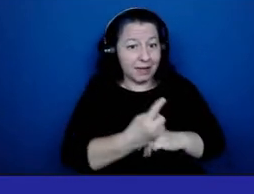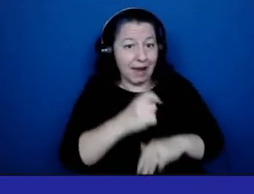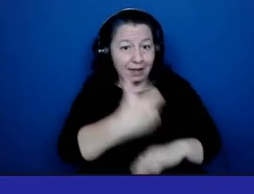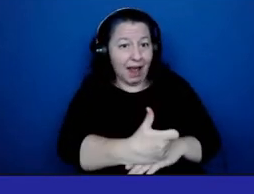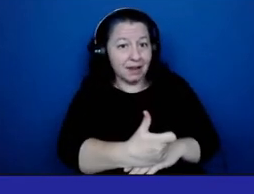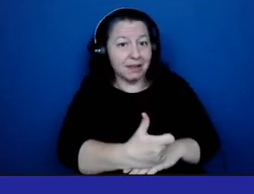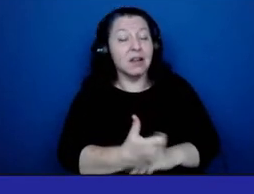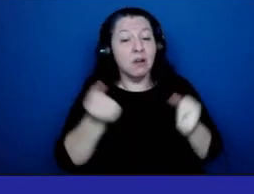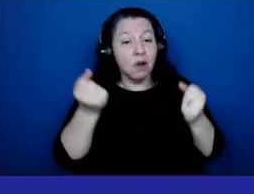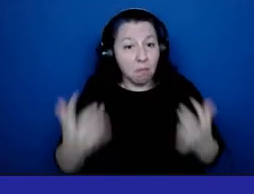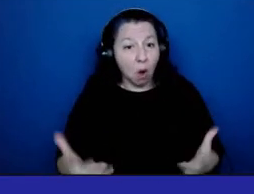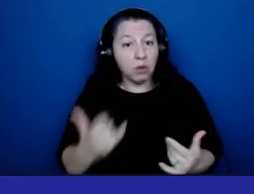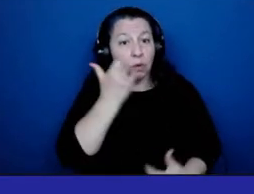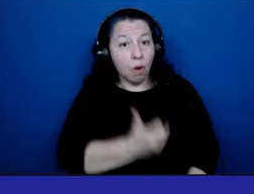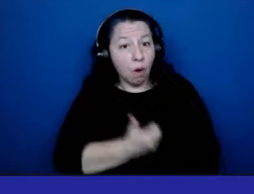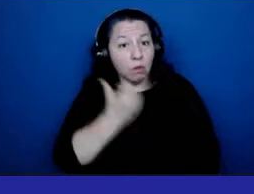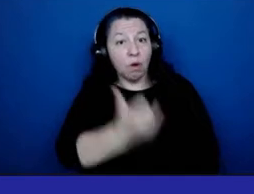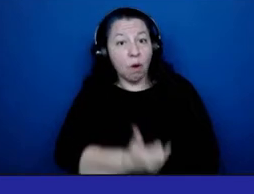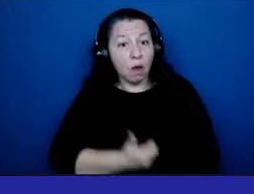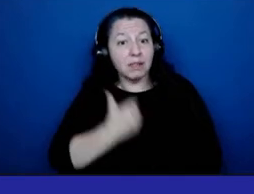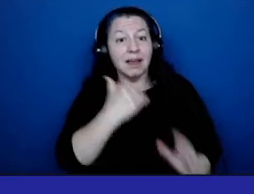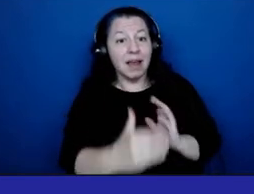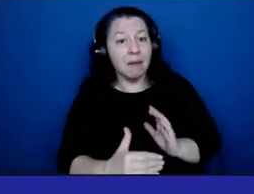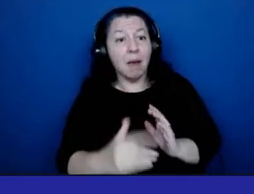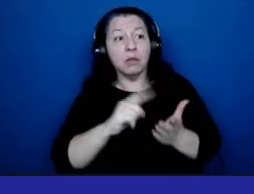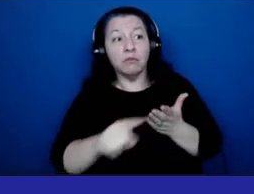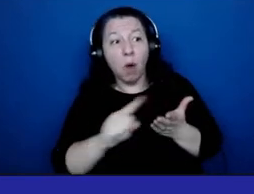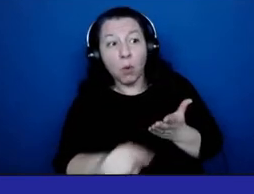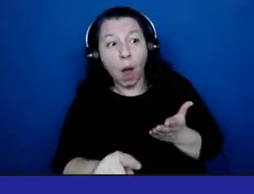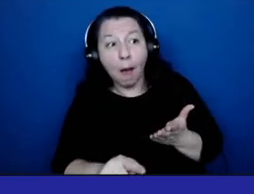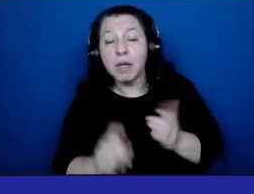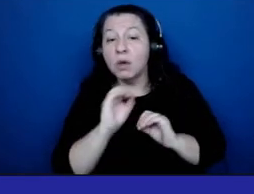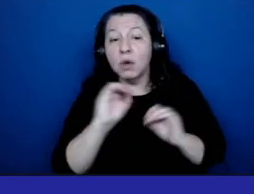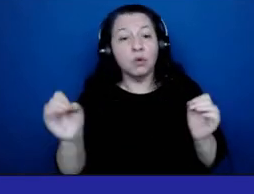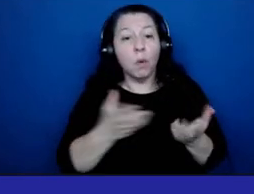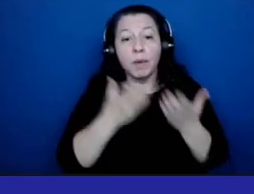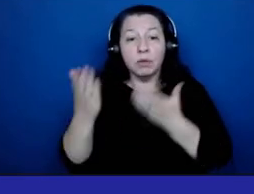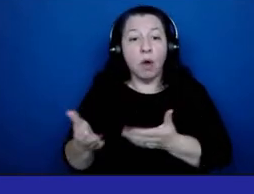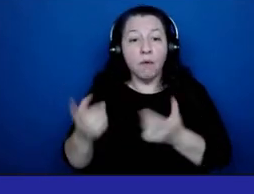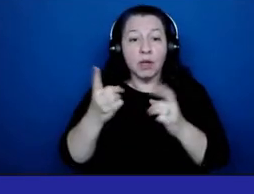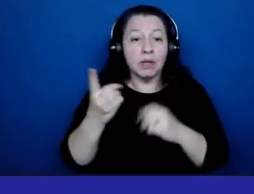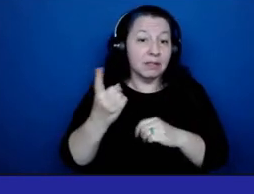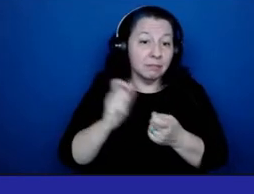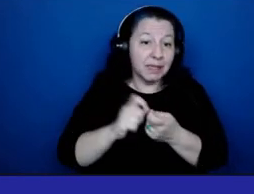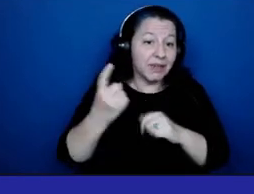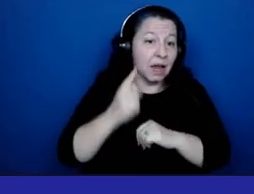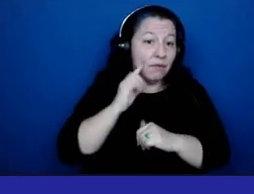multiple phone calls, emails, follow-up. Nobody has offered a date for a hearing.